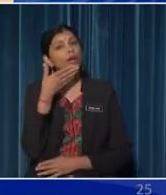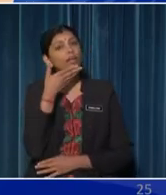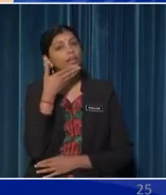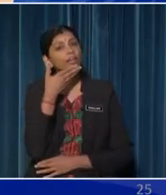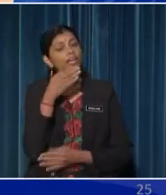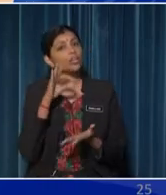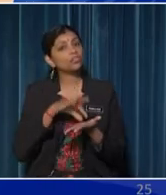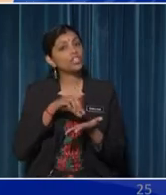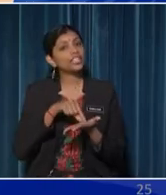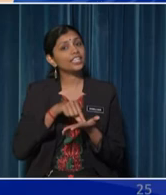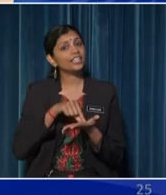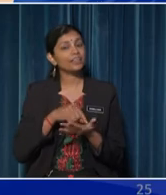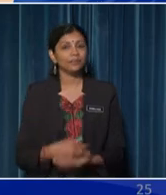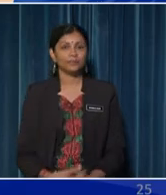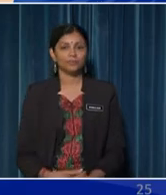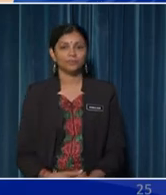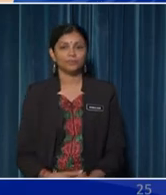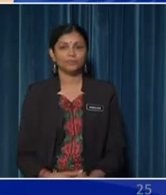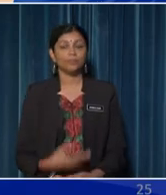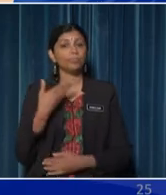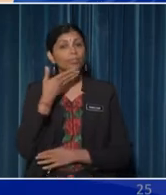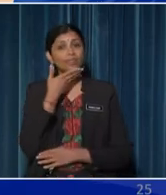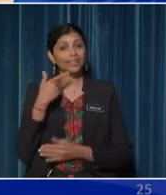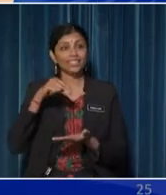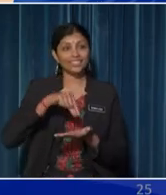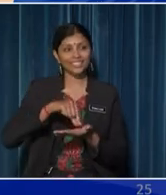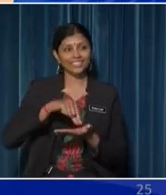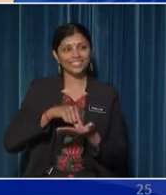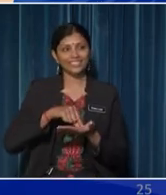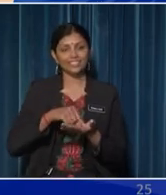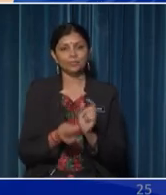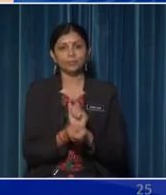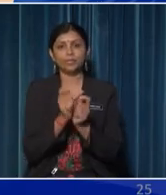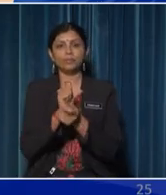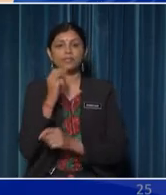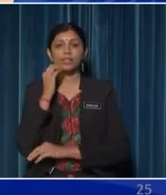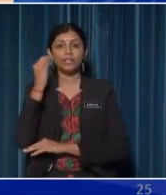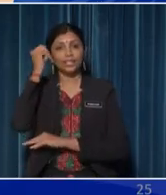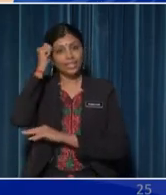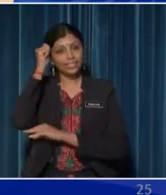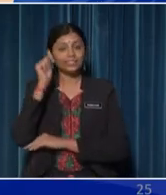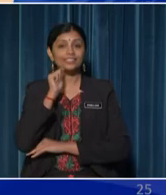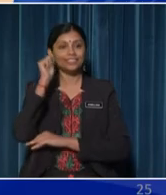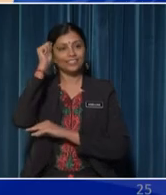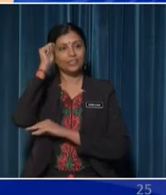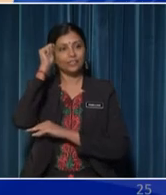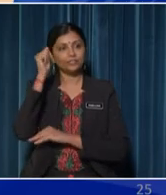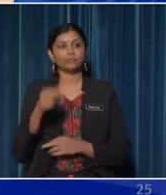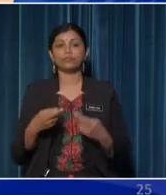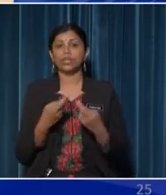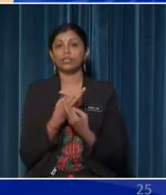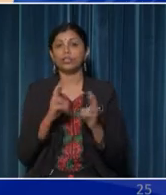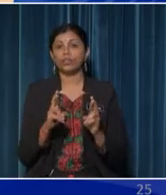young chicken The young chicken becomes an adult and is ready to lay